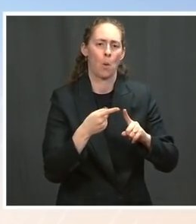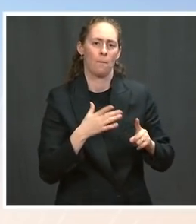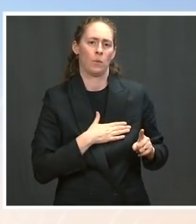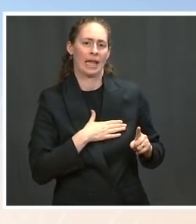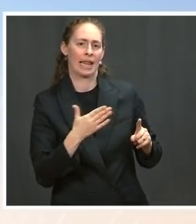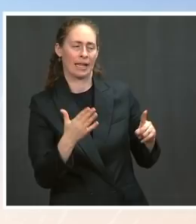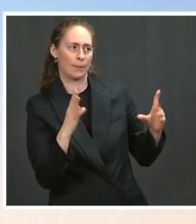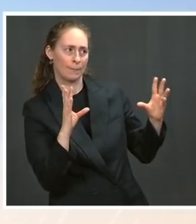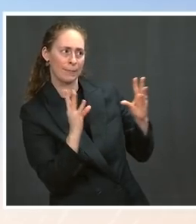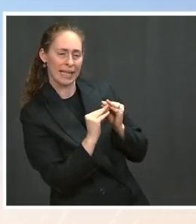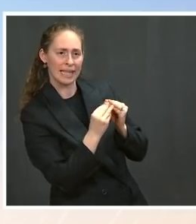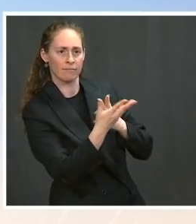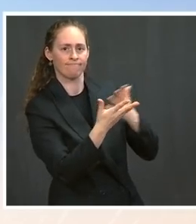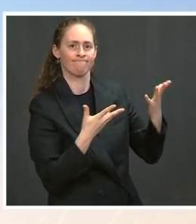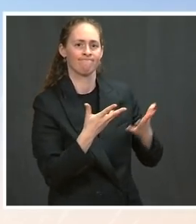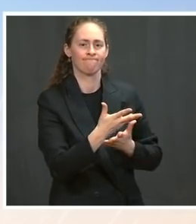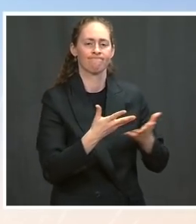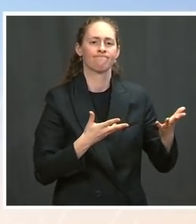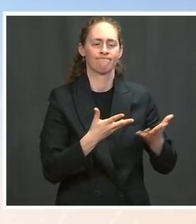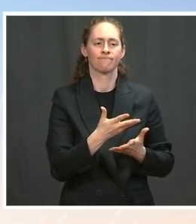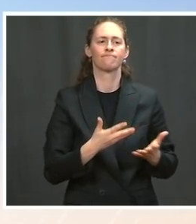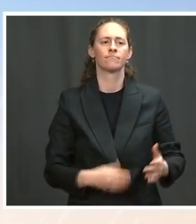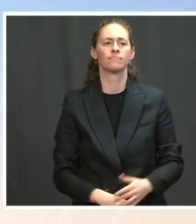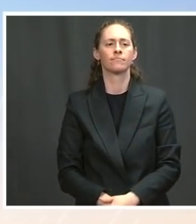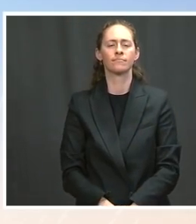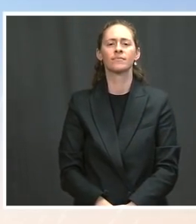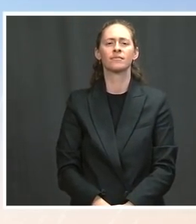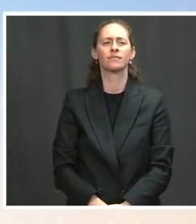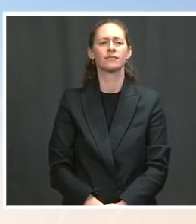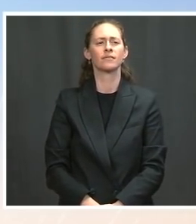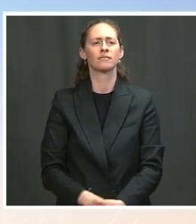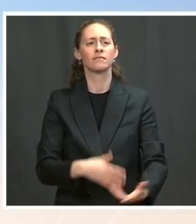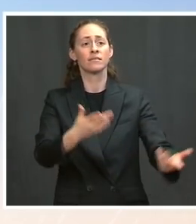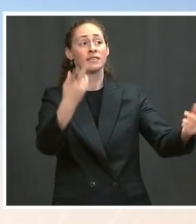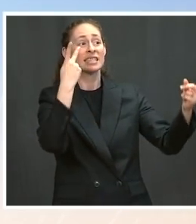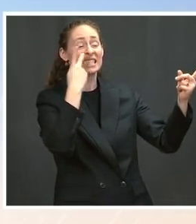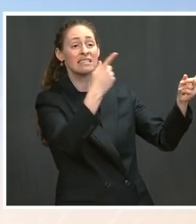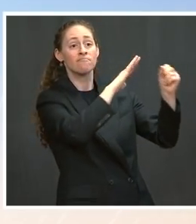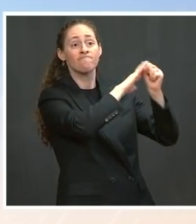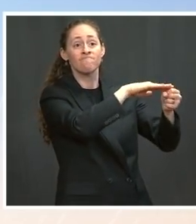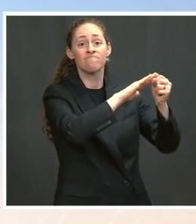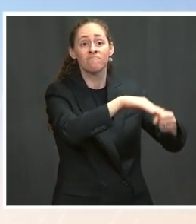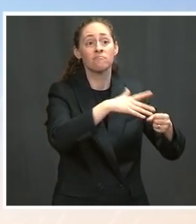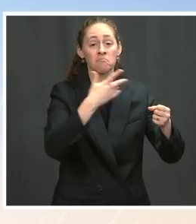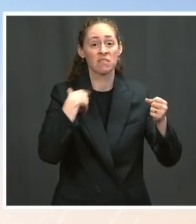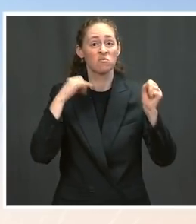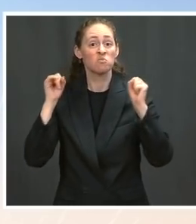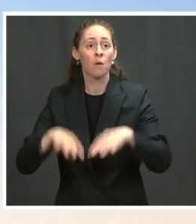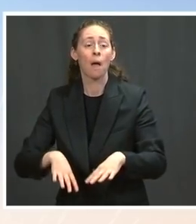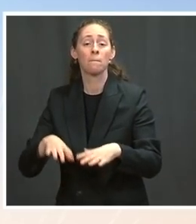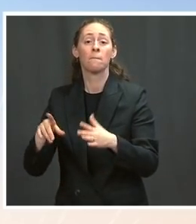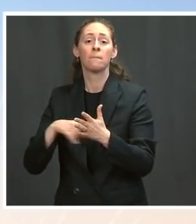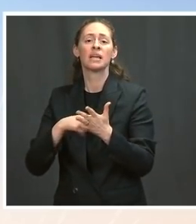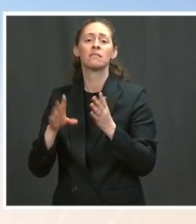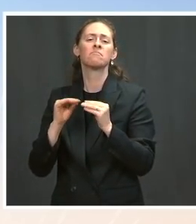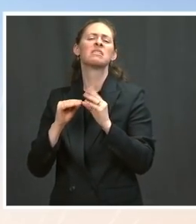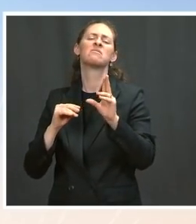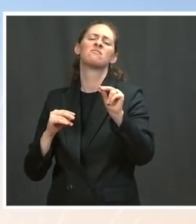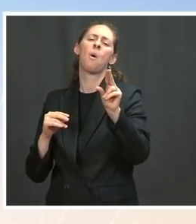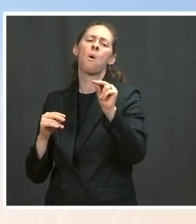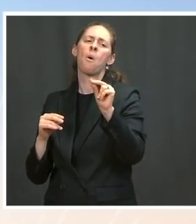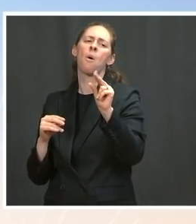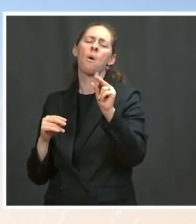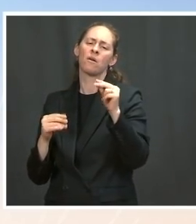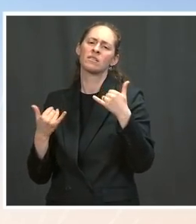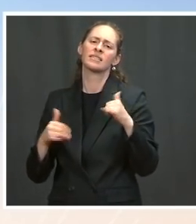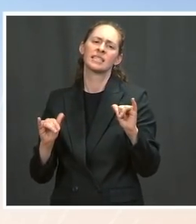when that meeting happens. So, no, that wouldn't be a predetermined component of it. But certainly, we will continue to